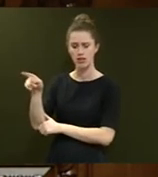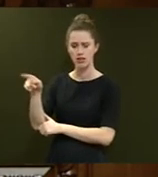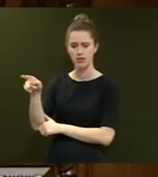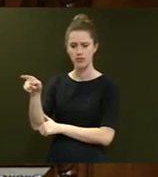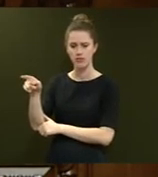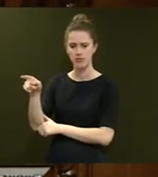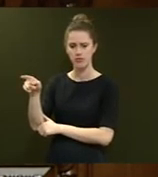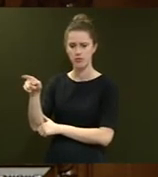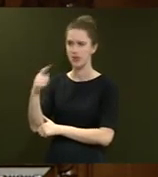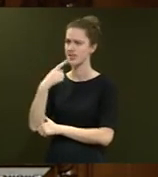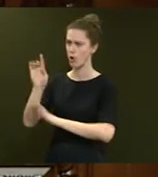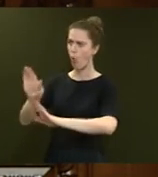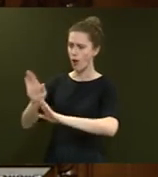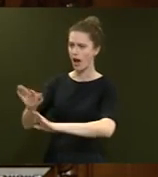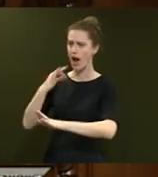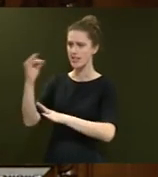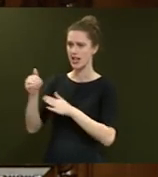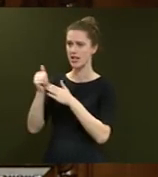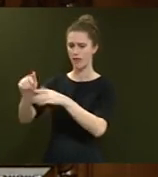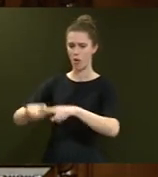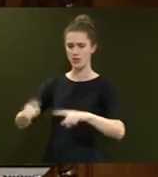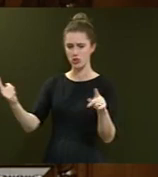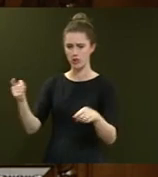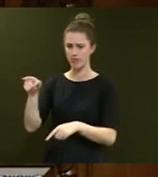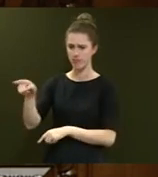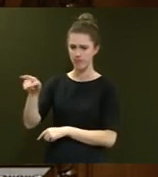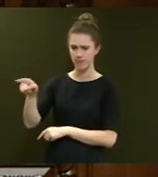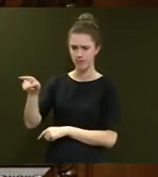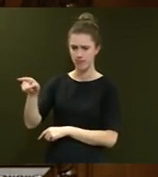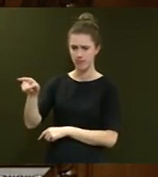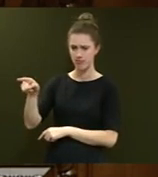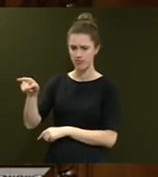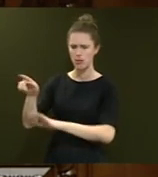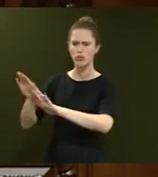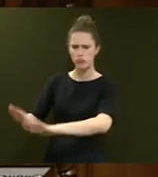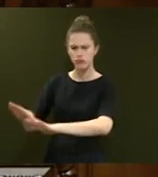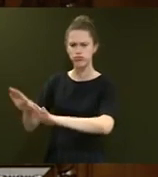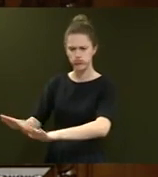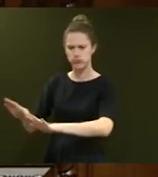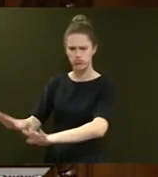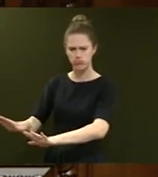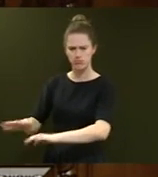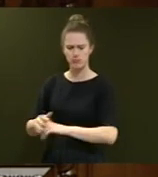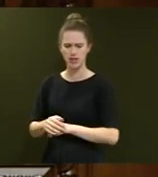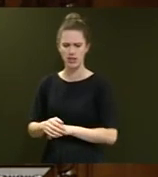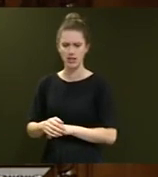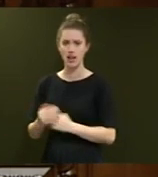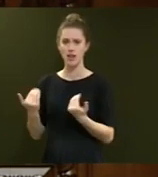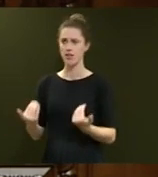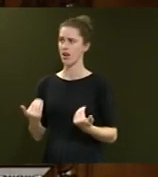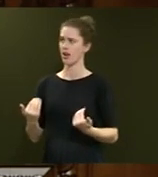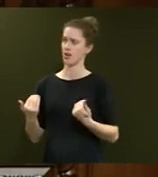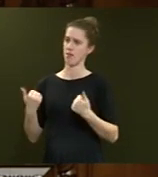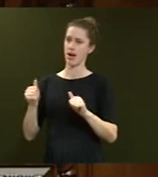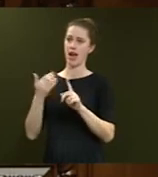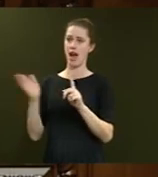By calling order, asked the Leader of the Opposition to effectively tone down the volume and now we have an